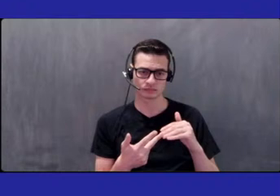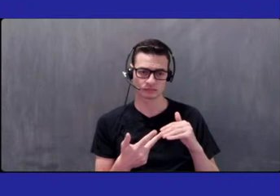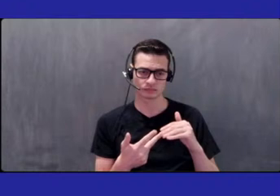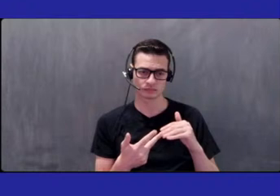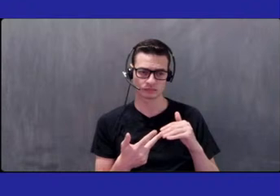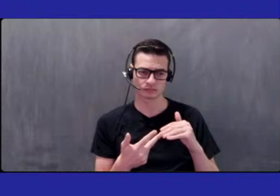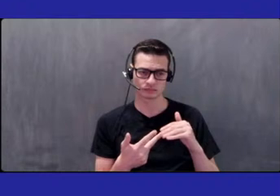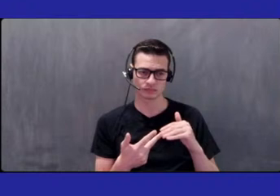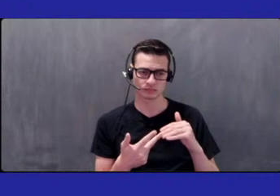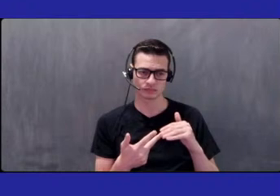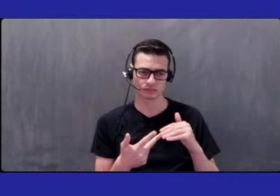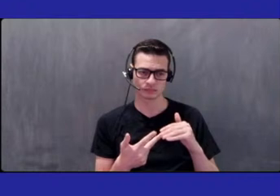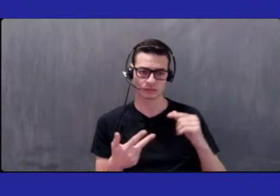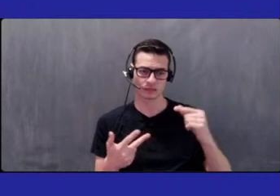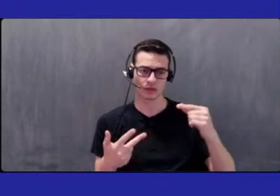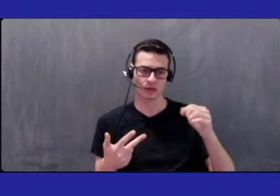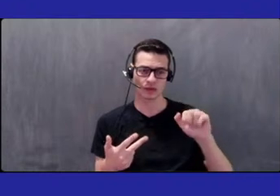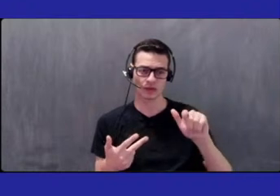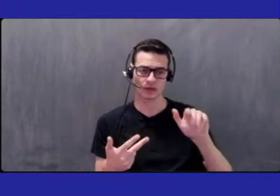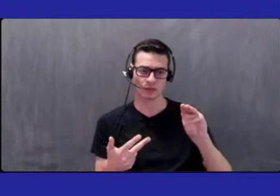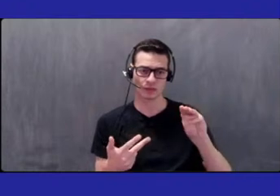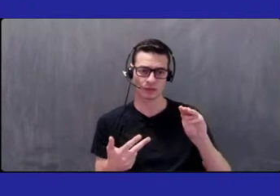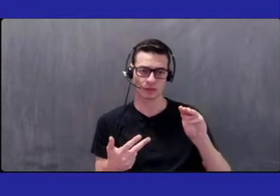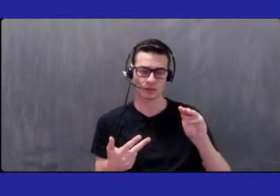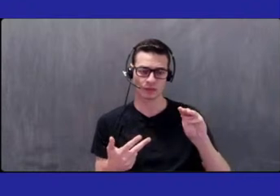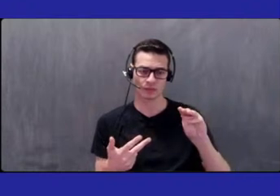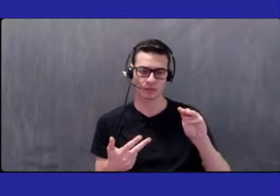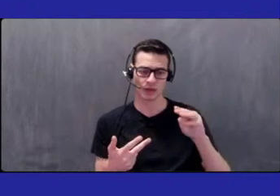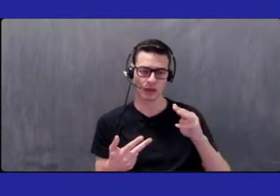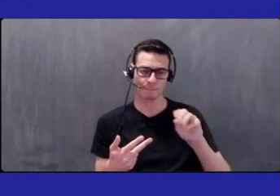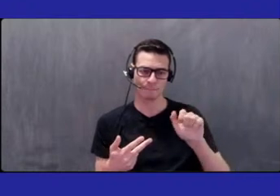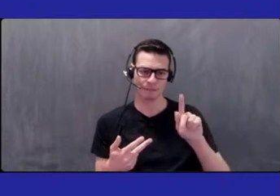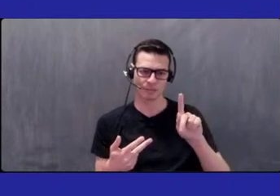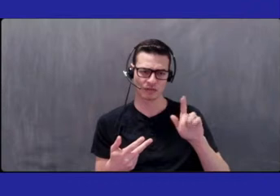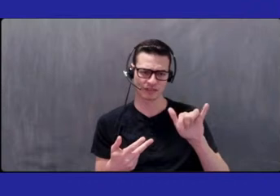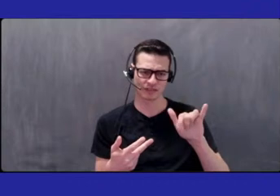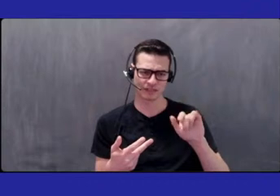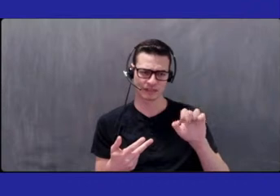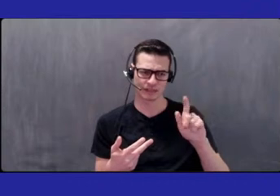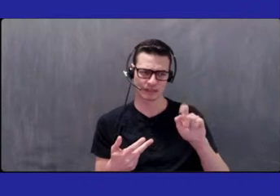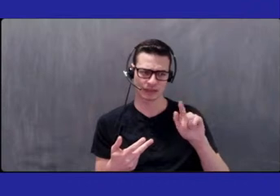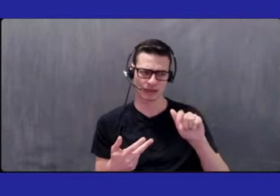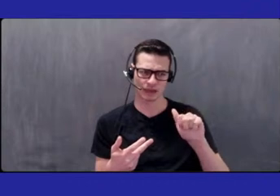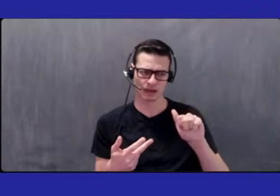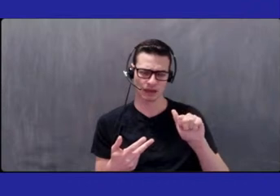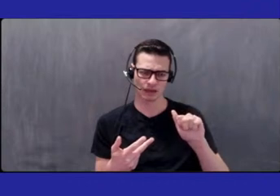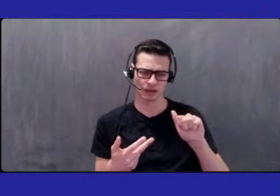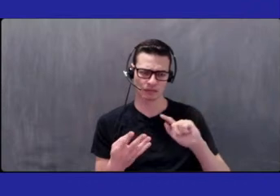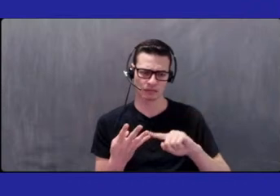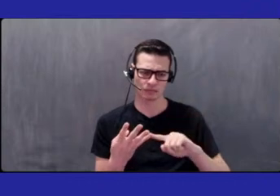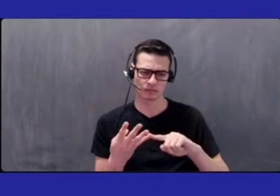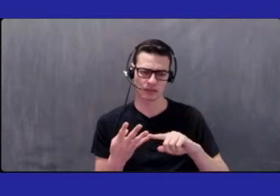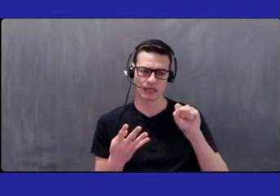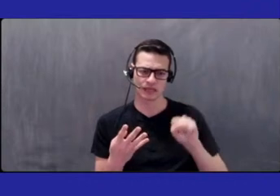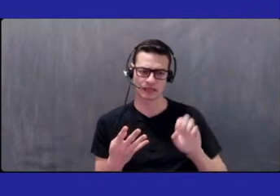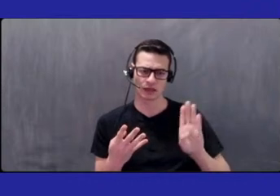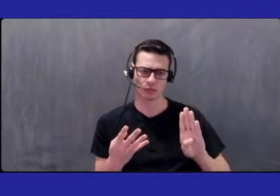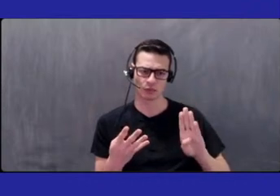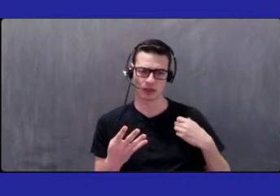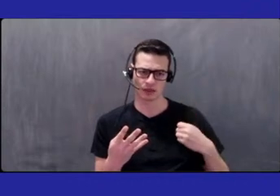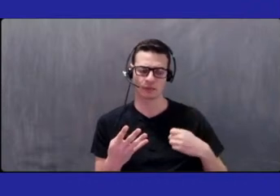Gotham Health, Murray Senior. And we also have South Brooklyn Health.